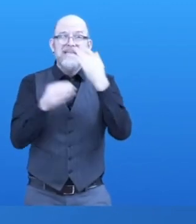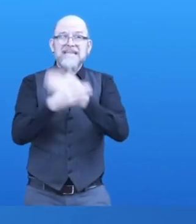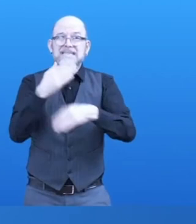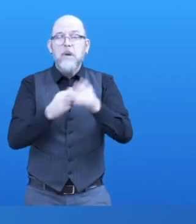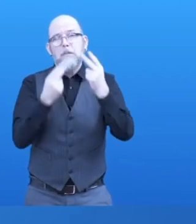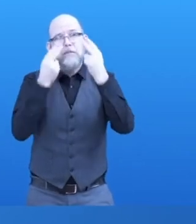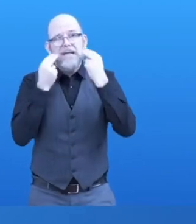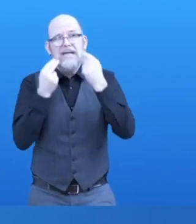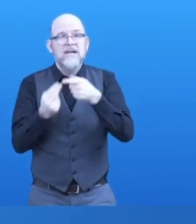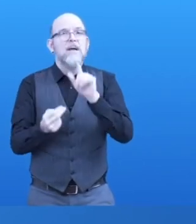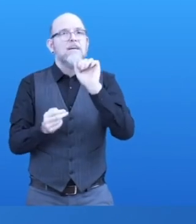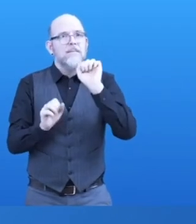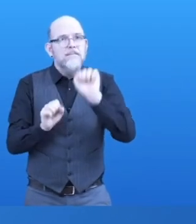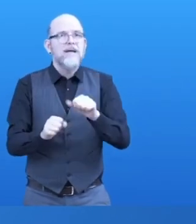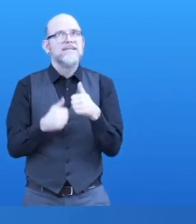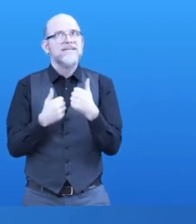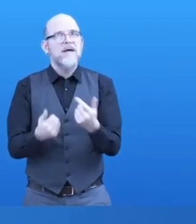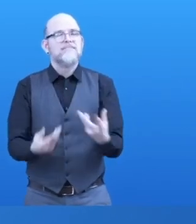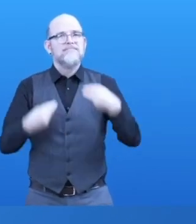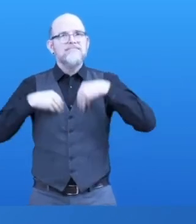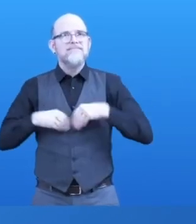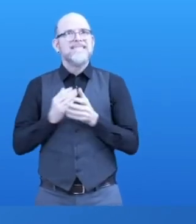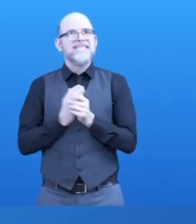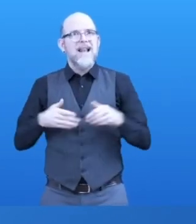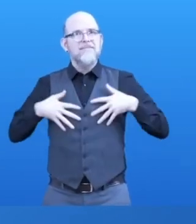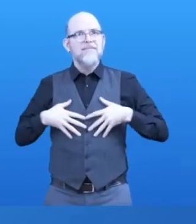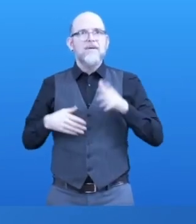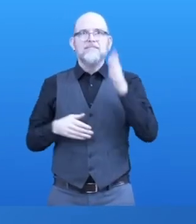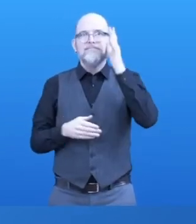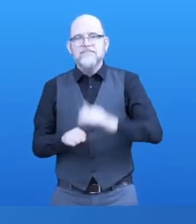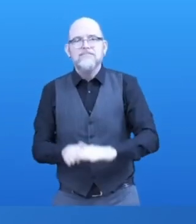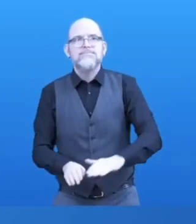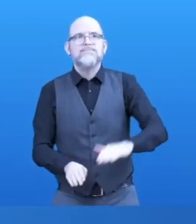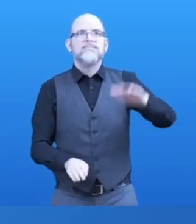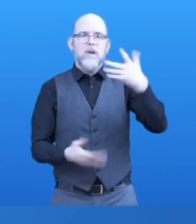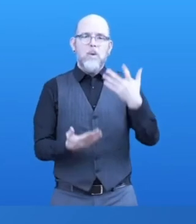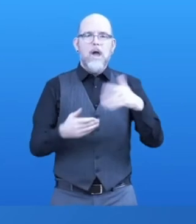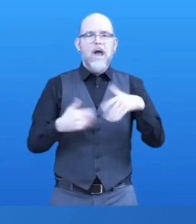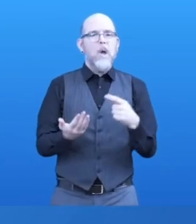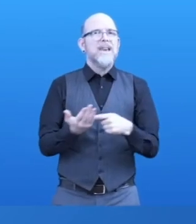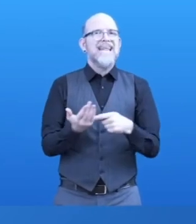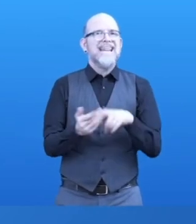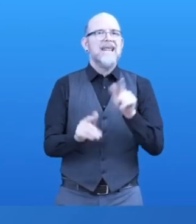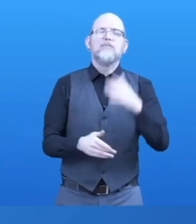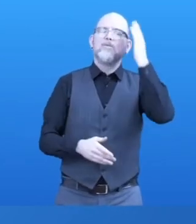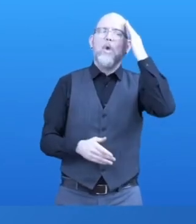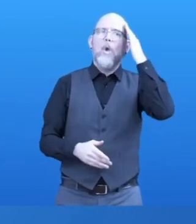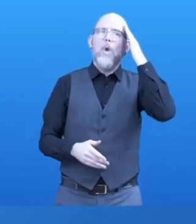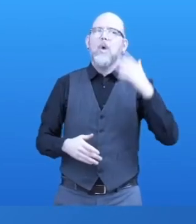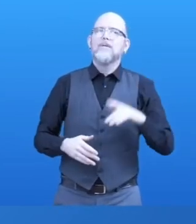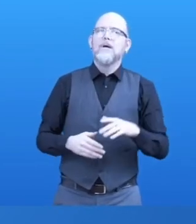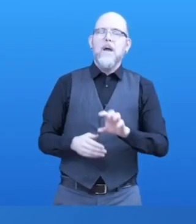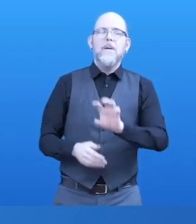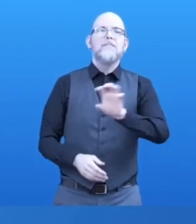societies. So support Bolly Land. To continue and expand our work on Bolly Land and sustain its valuable